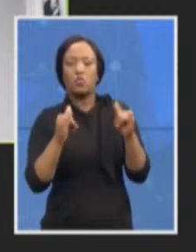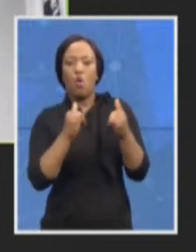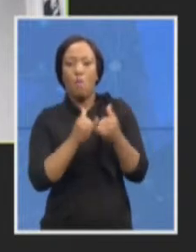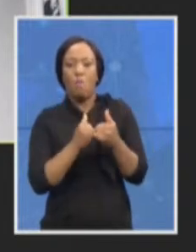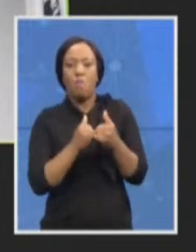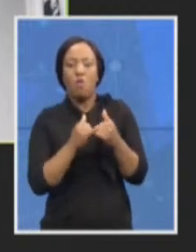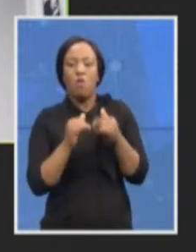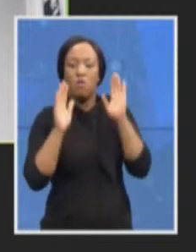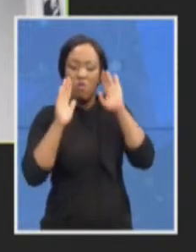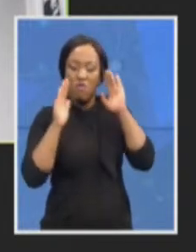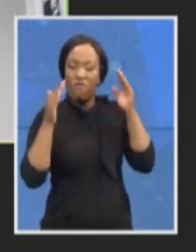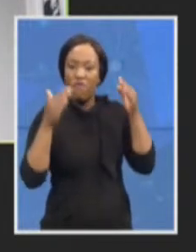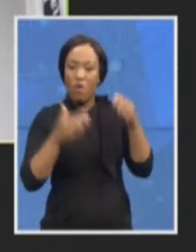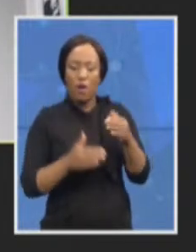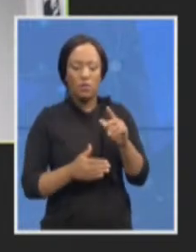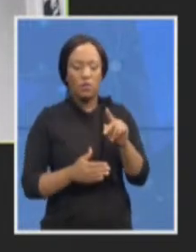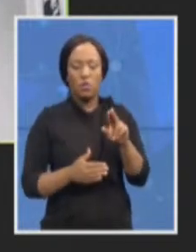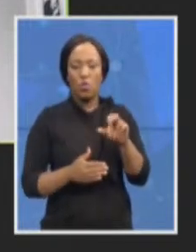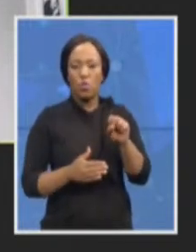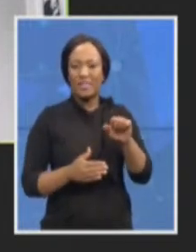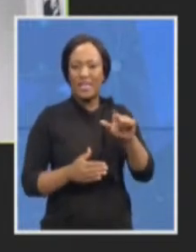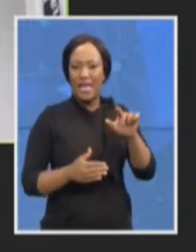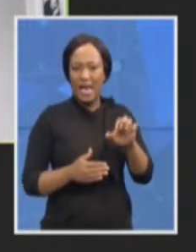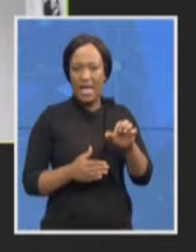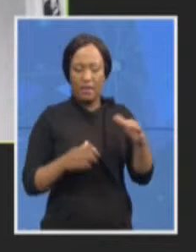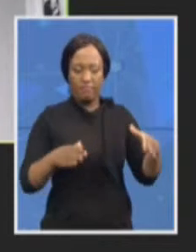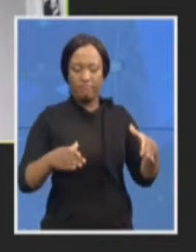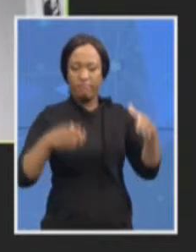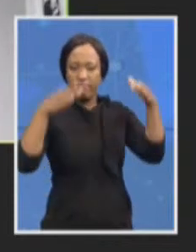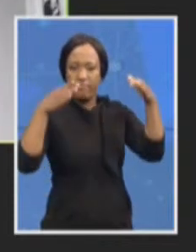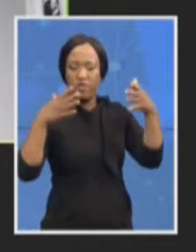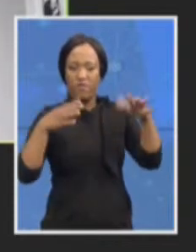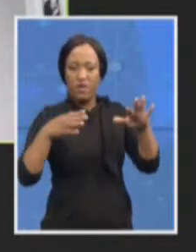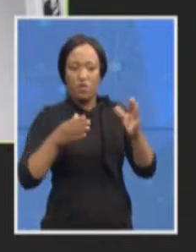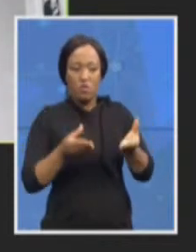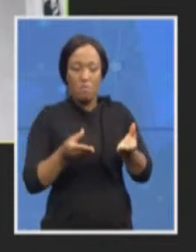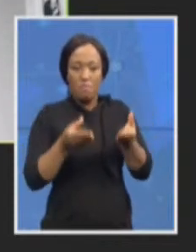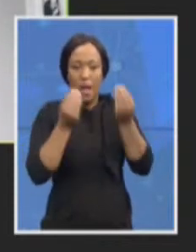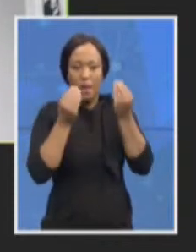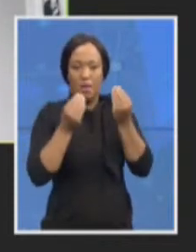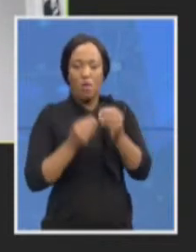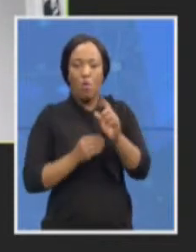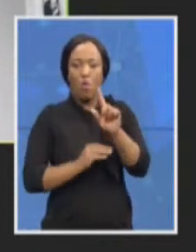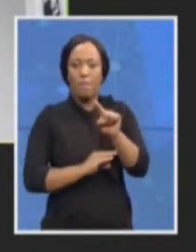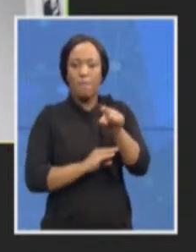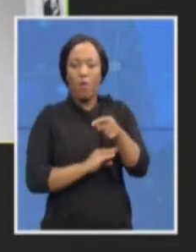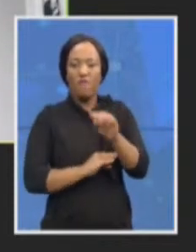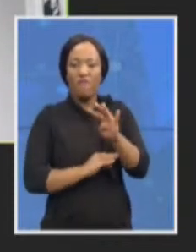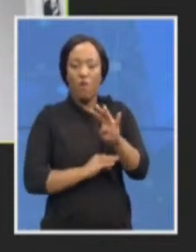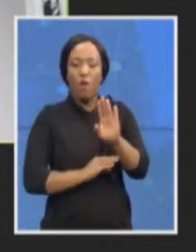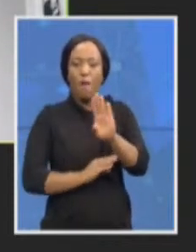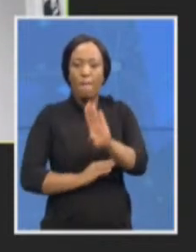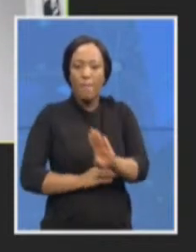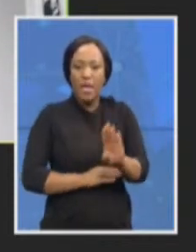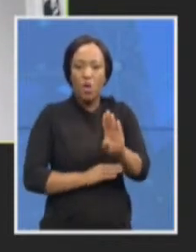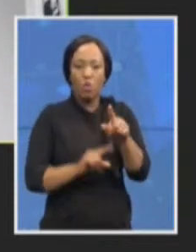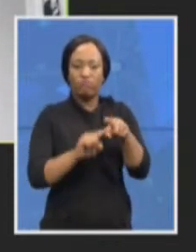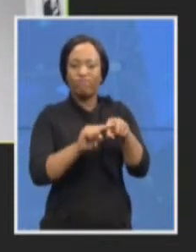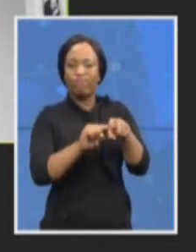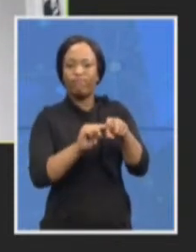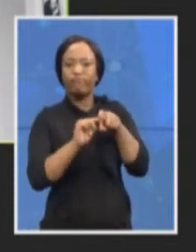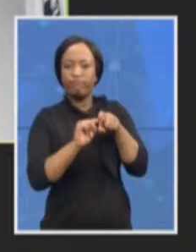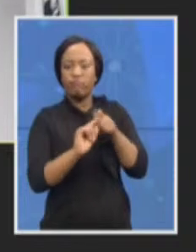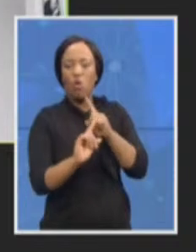and it has managed to obtain and confirm a 1.4 billion restraint order in that respect. The ID, as I said,